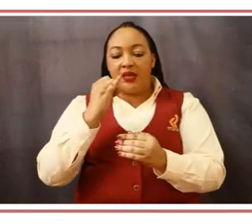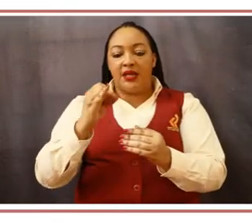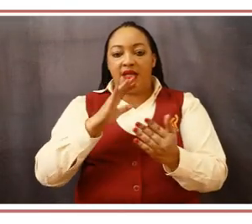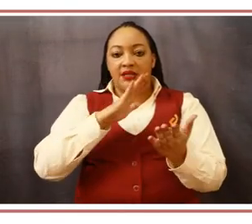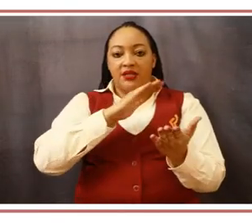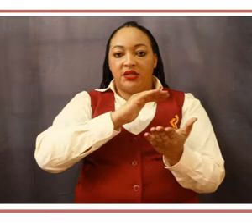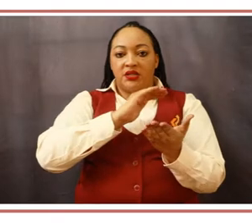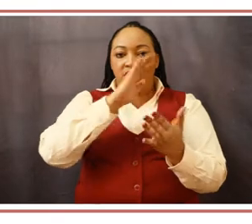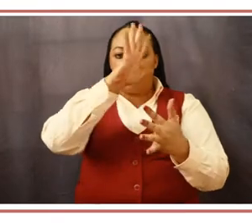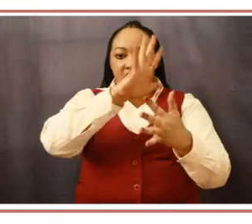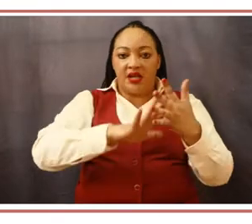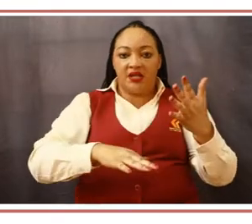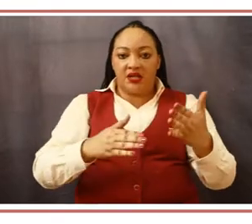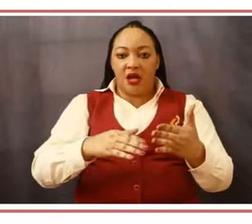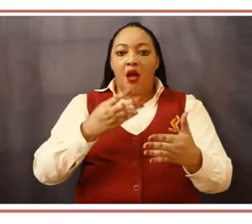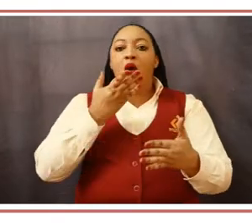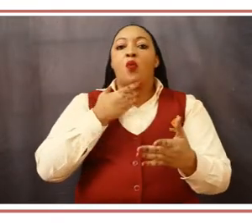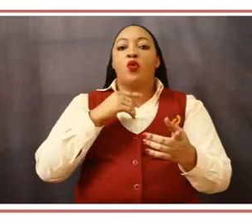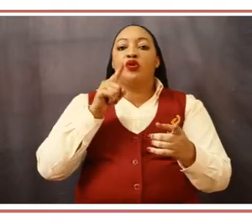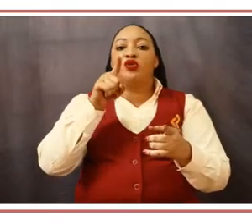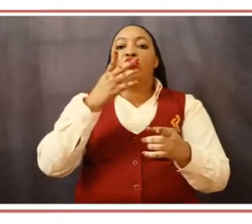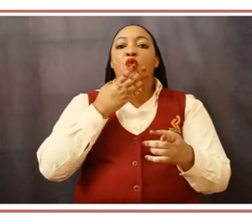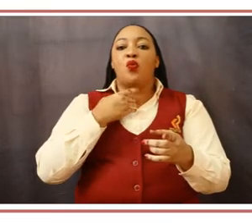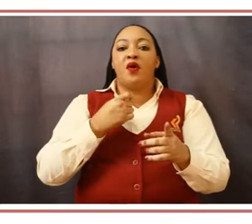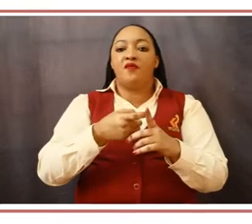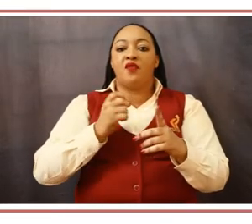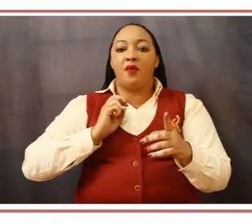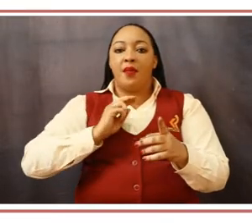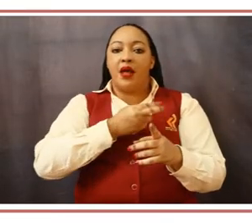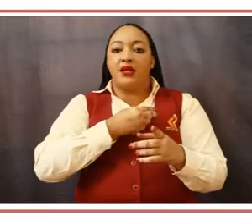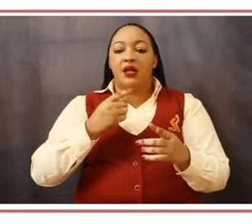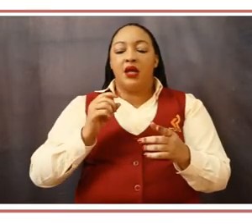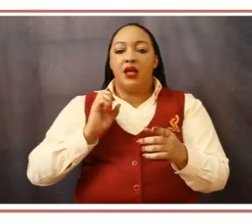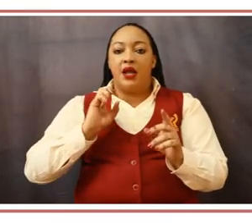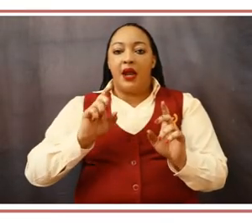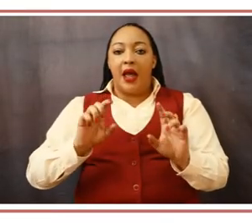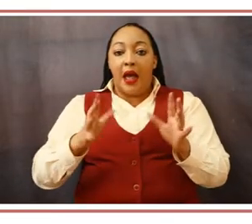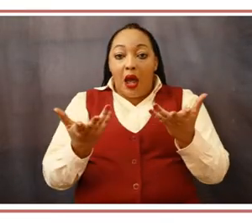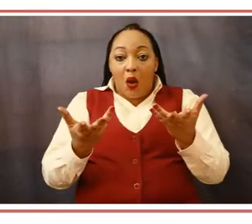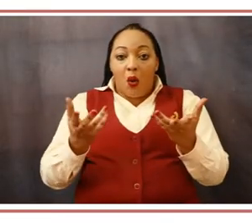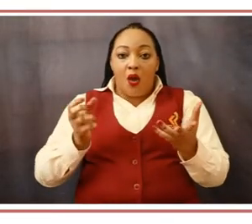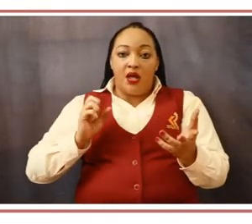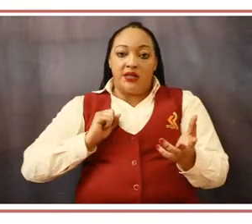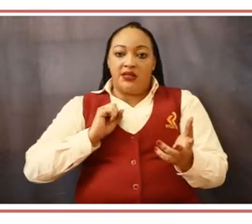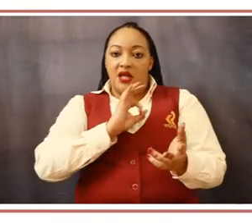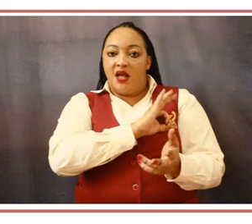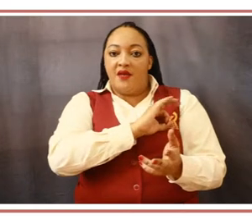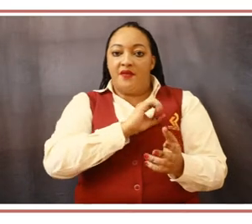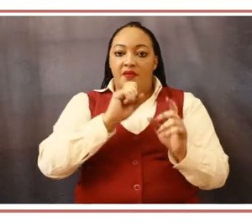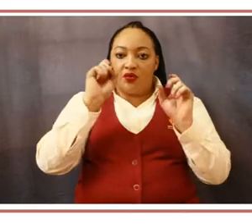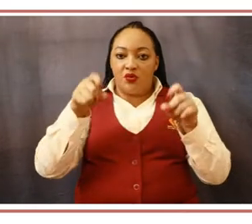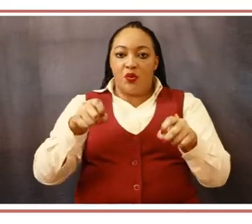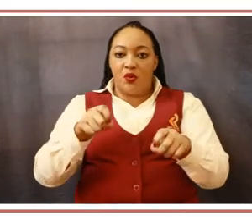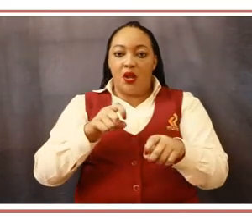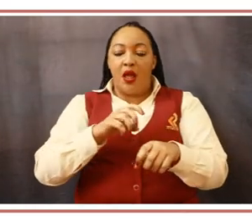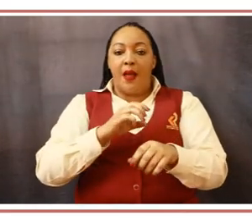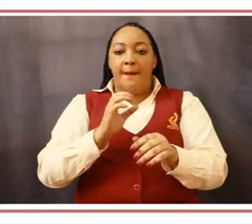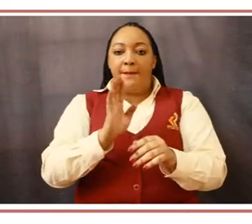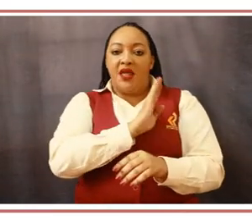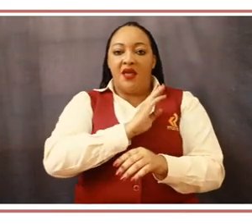and how you expect our staff to behave while serving you. It also explains the steps you can take if our service standards are not met.